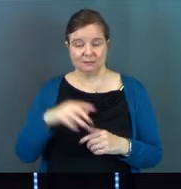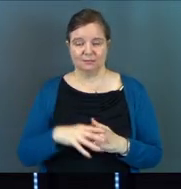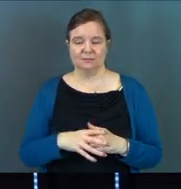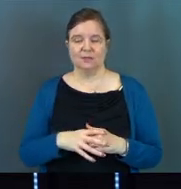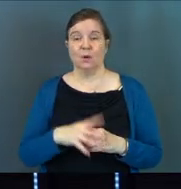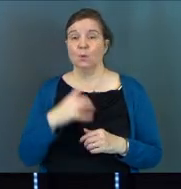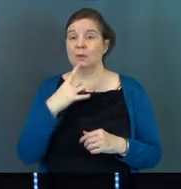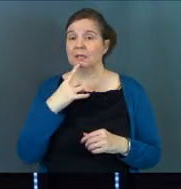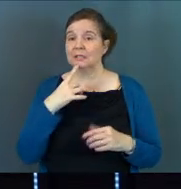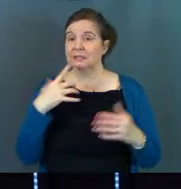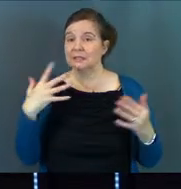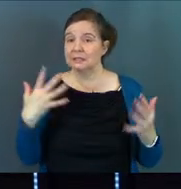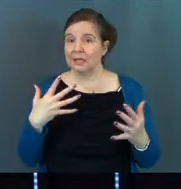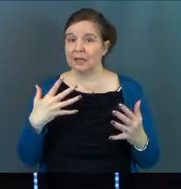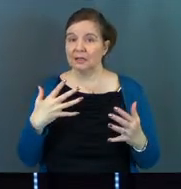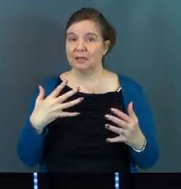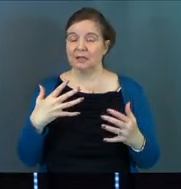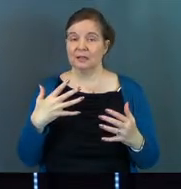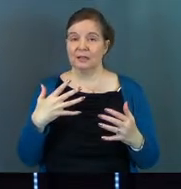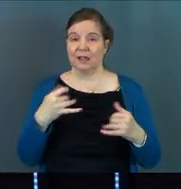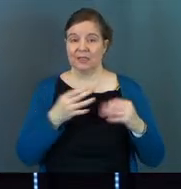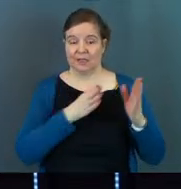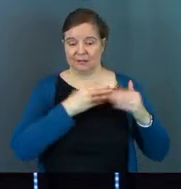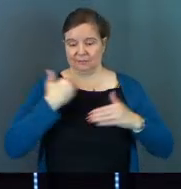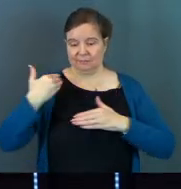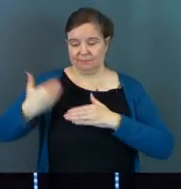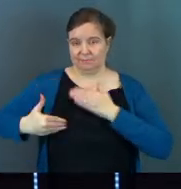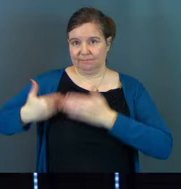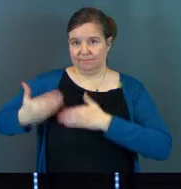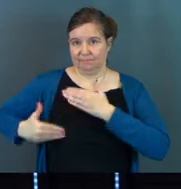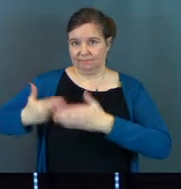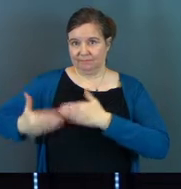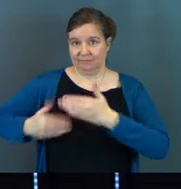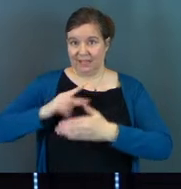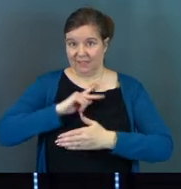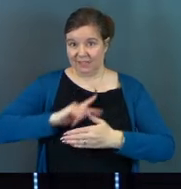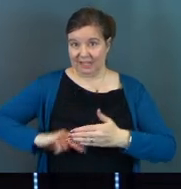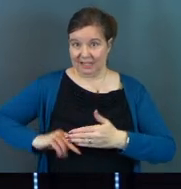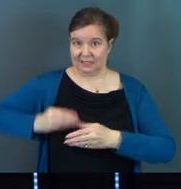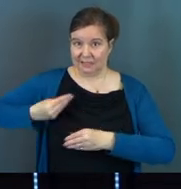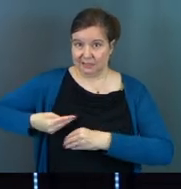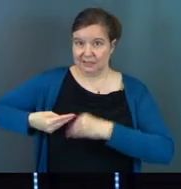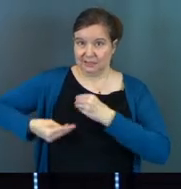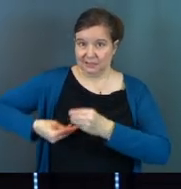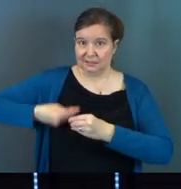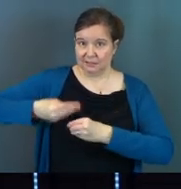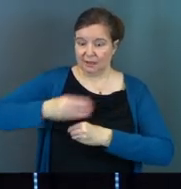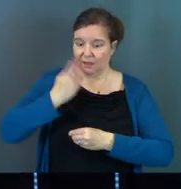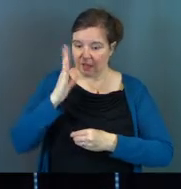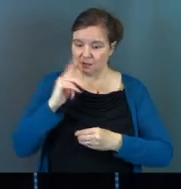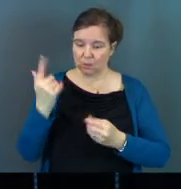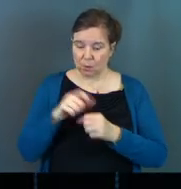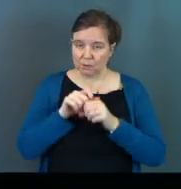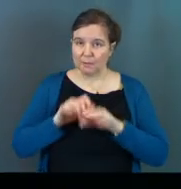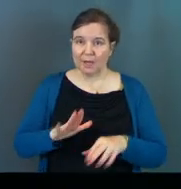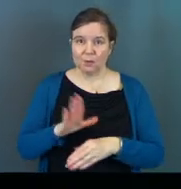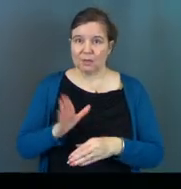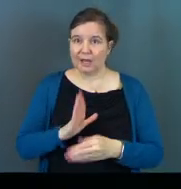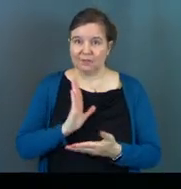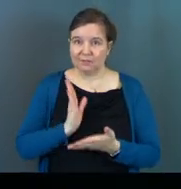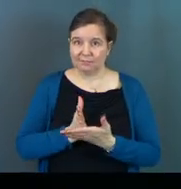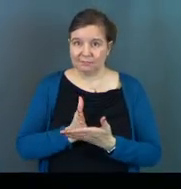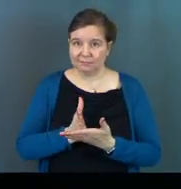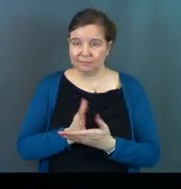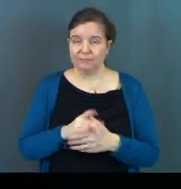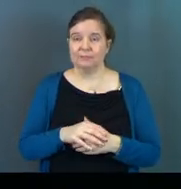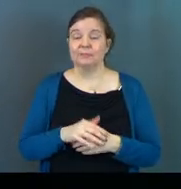And what it's saying is the line of ancient Israeli kings that God said he would always bless and would never come